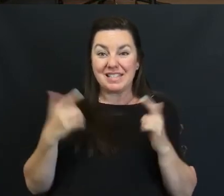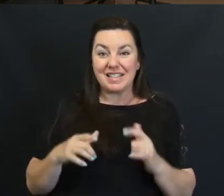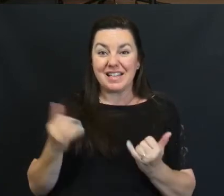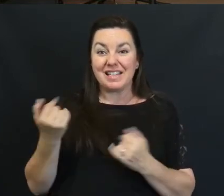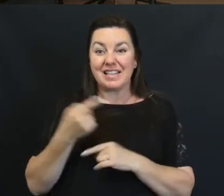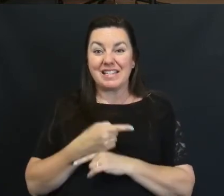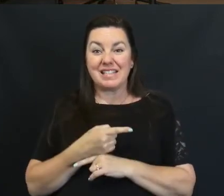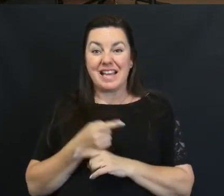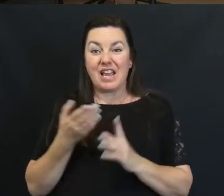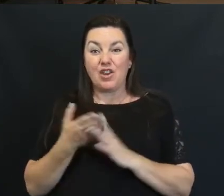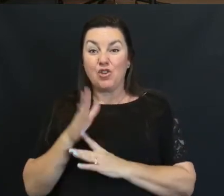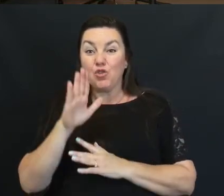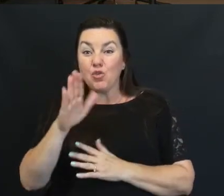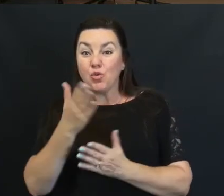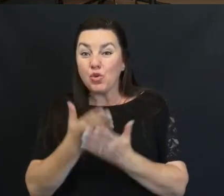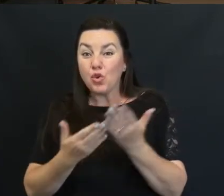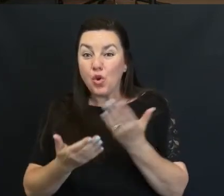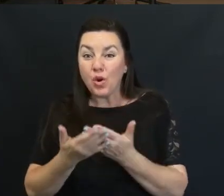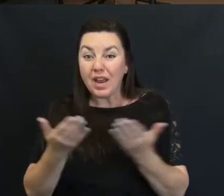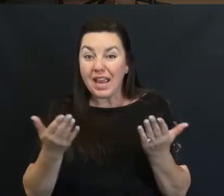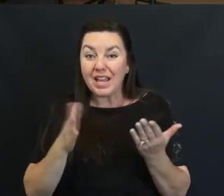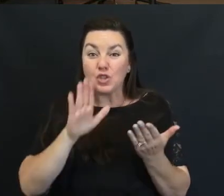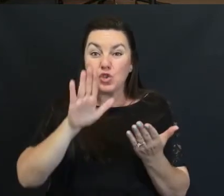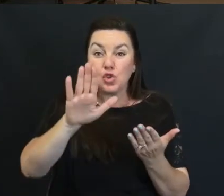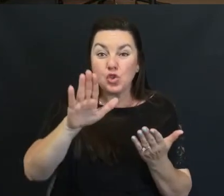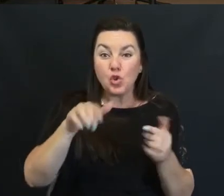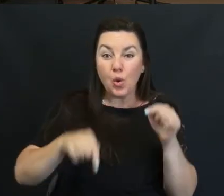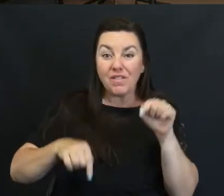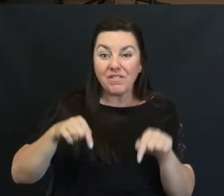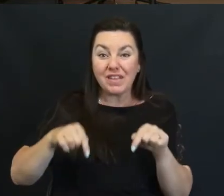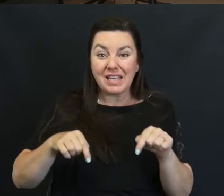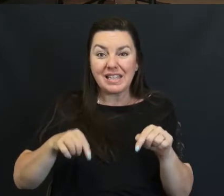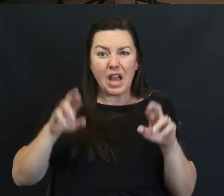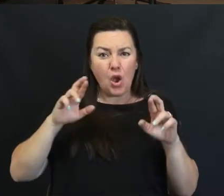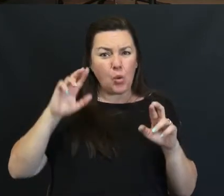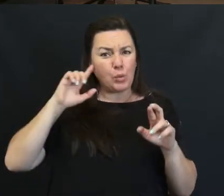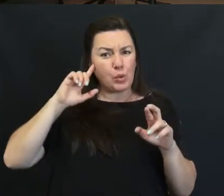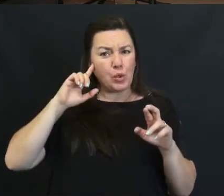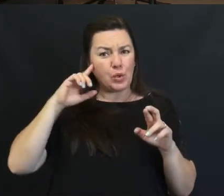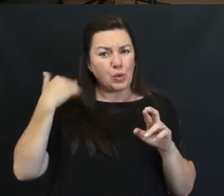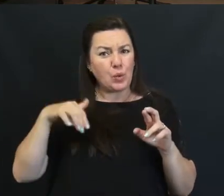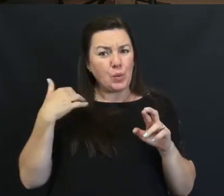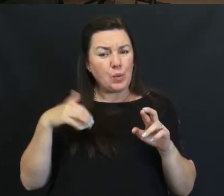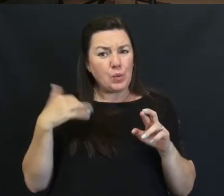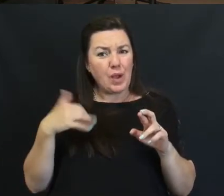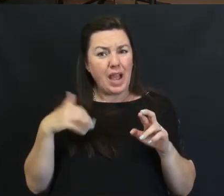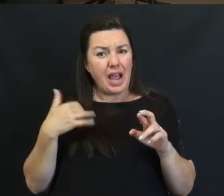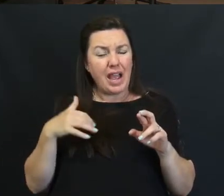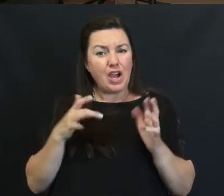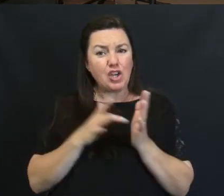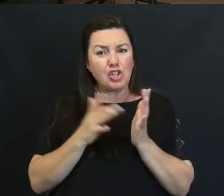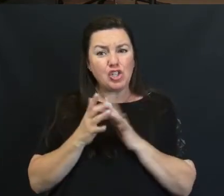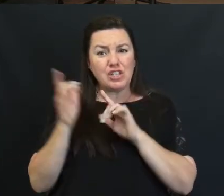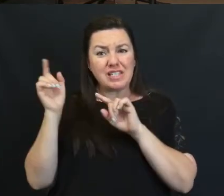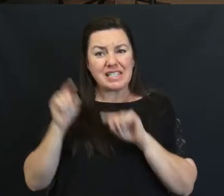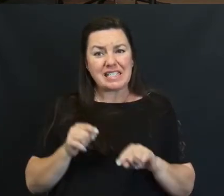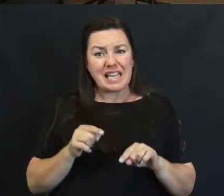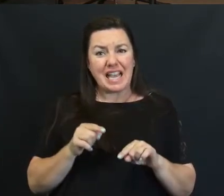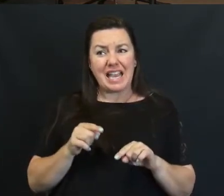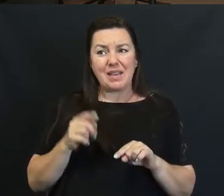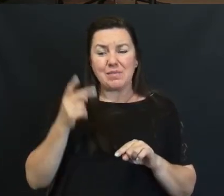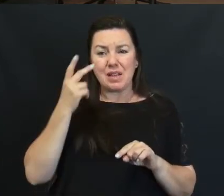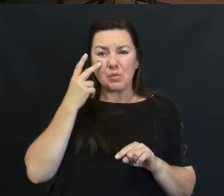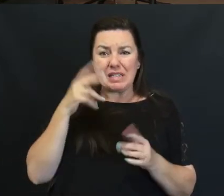Through your hands And your feet I hope you heard That That was incredible Jesus came We just studied How he